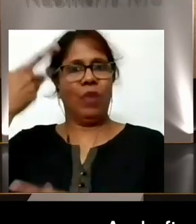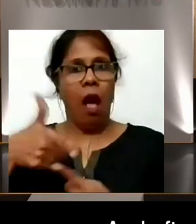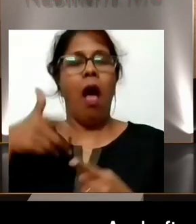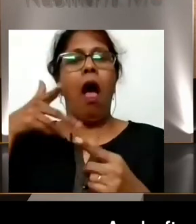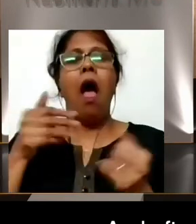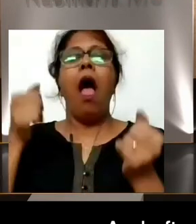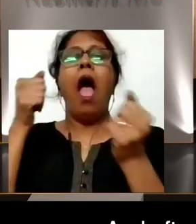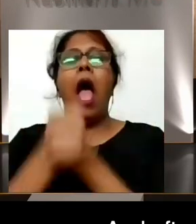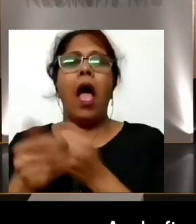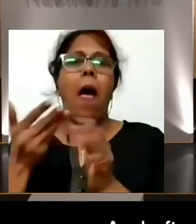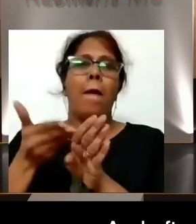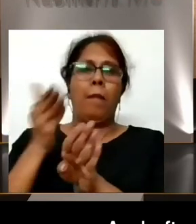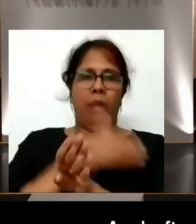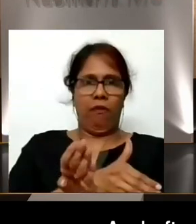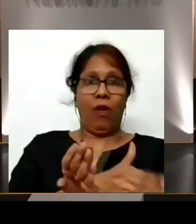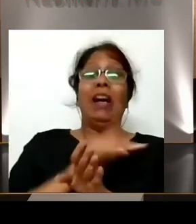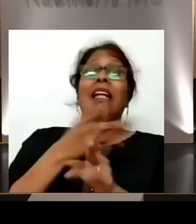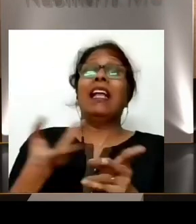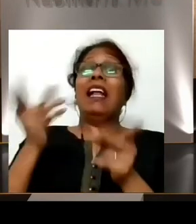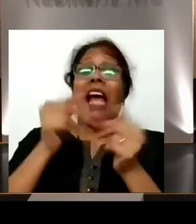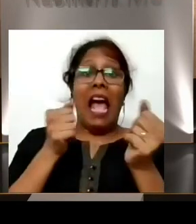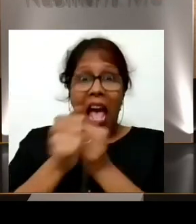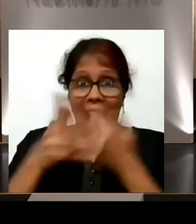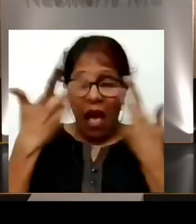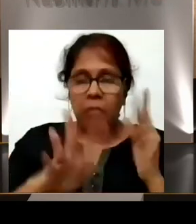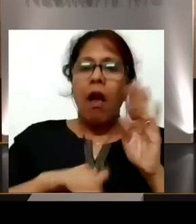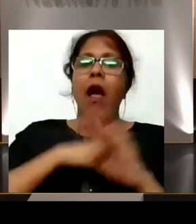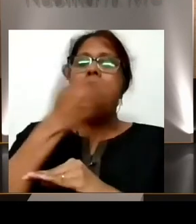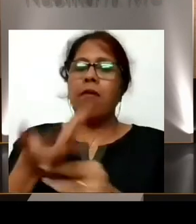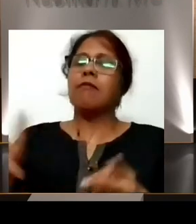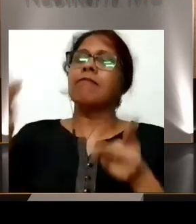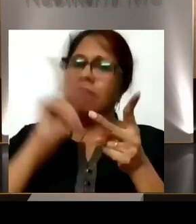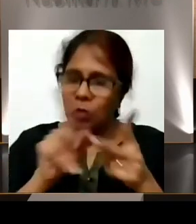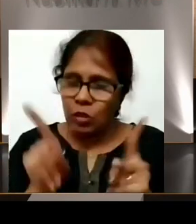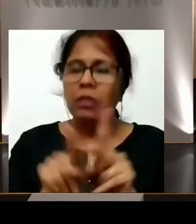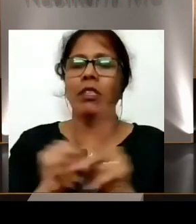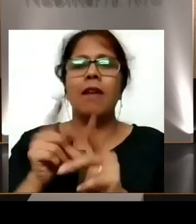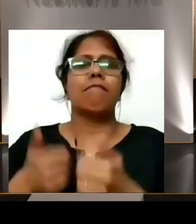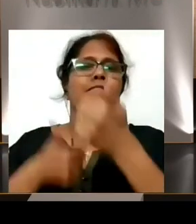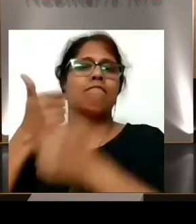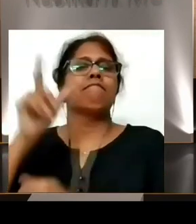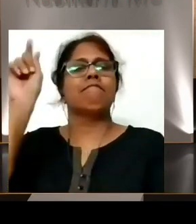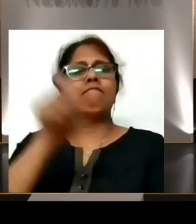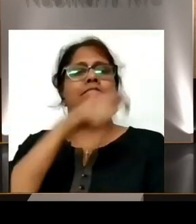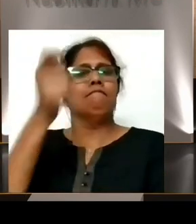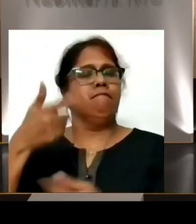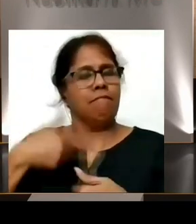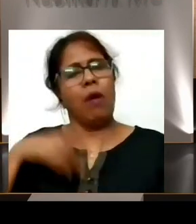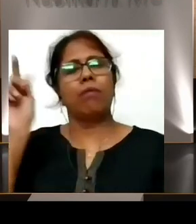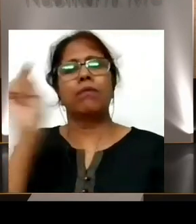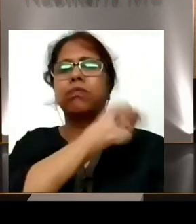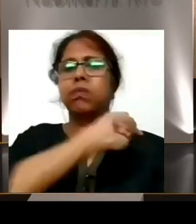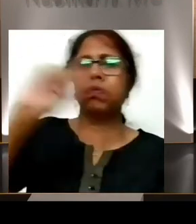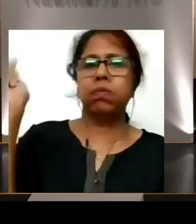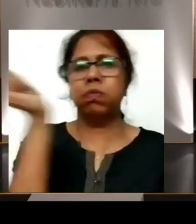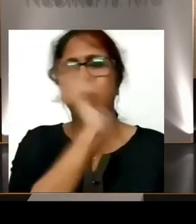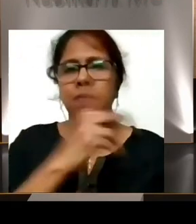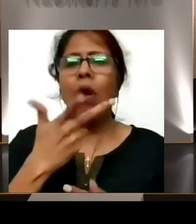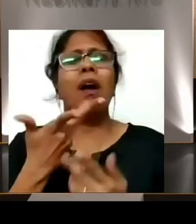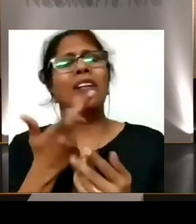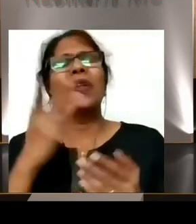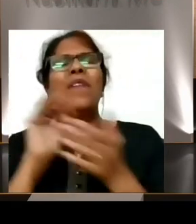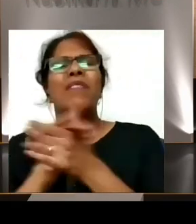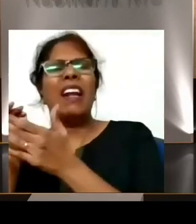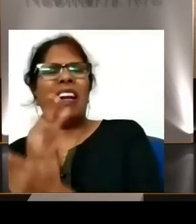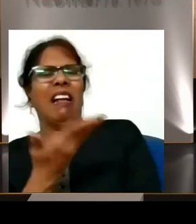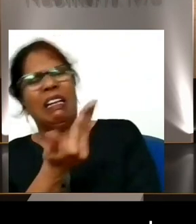again participated in the same tournament, whereby colleagues encouraged me that let's just, you come and